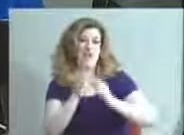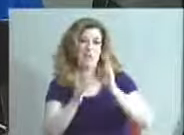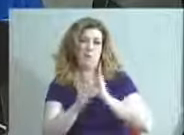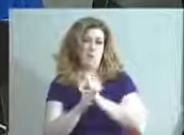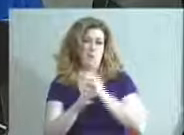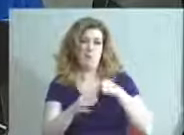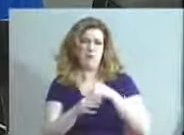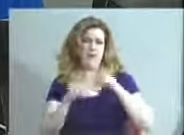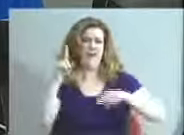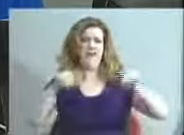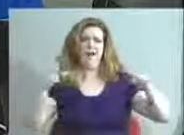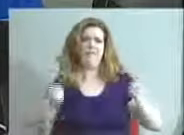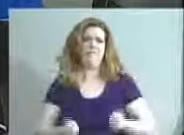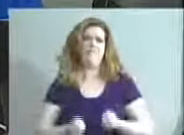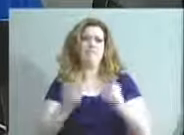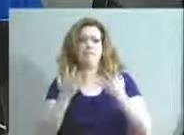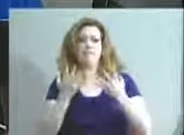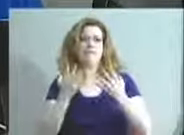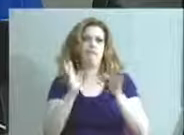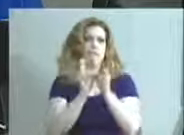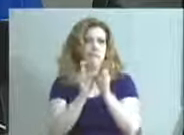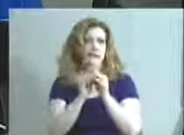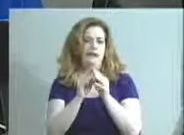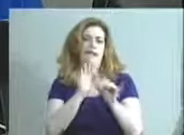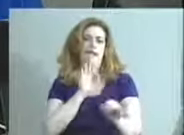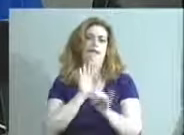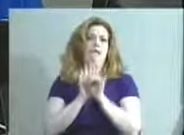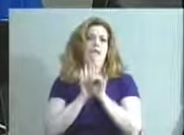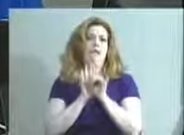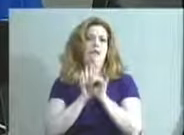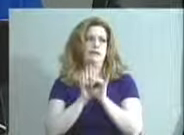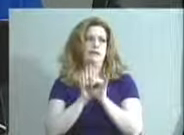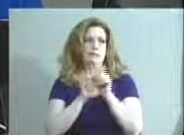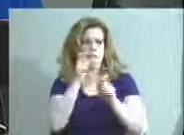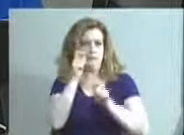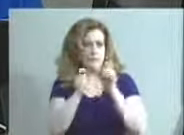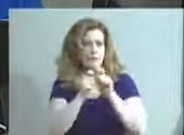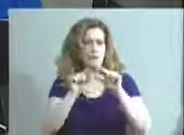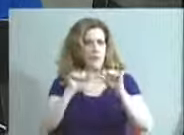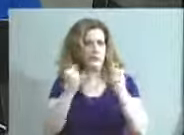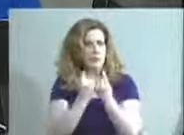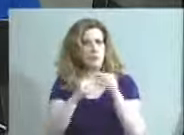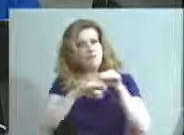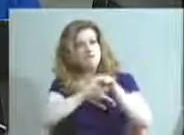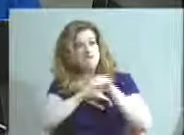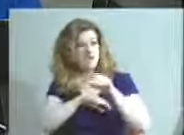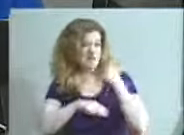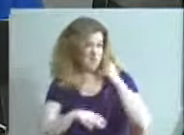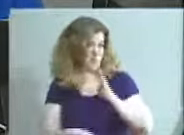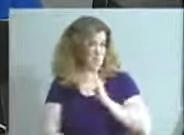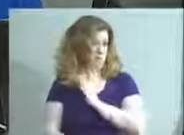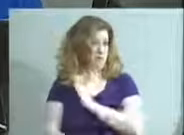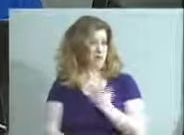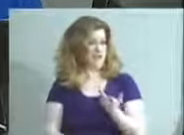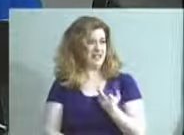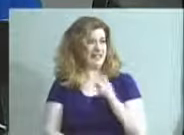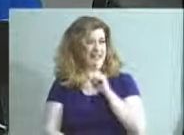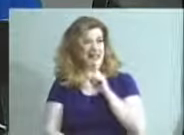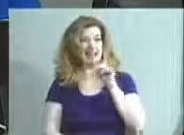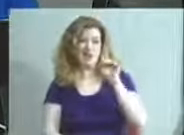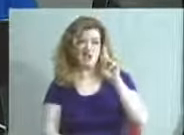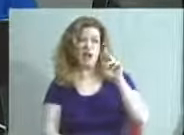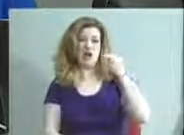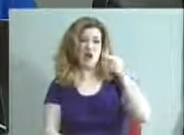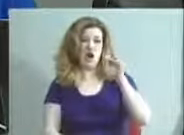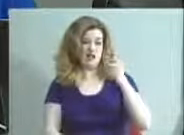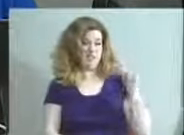number of committees and identified specifically some groups that are advisory to the board. And actually Dr. Hargens and